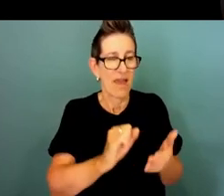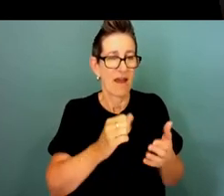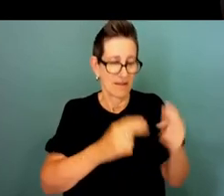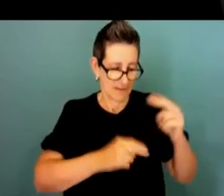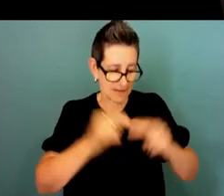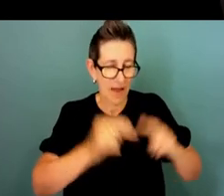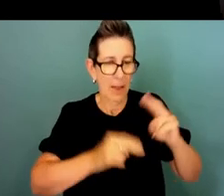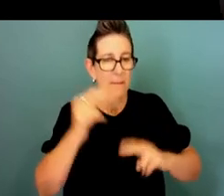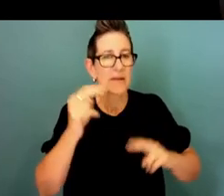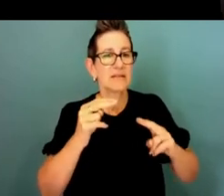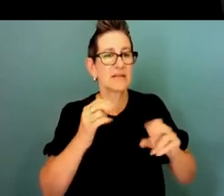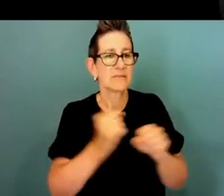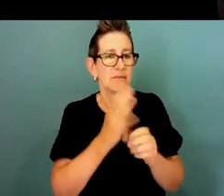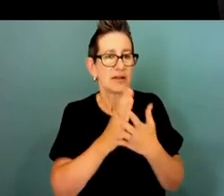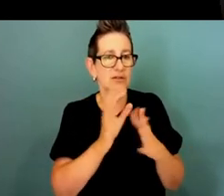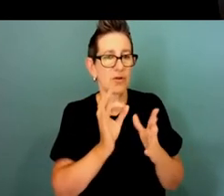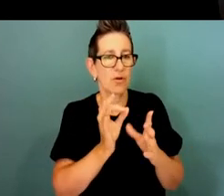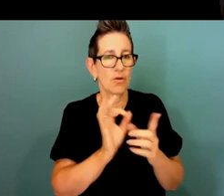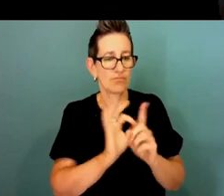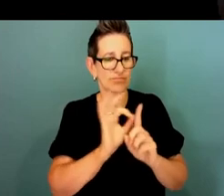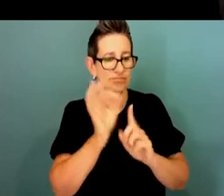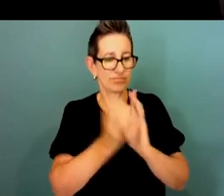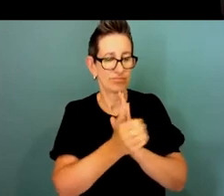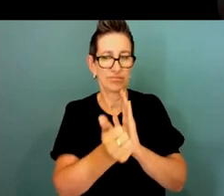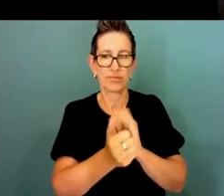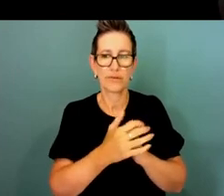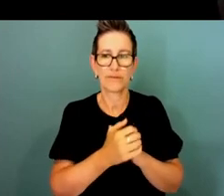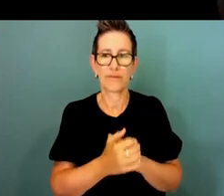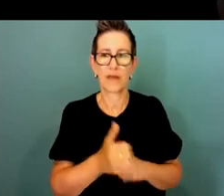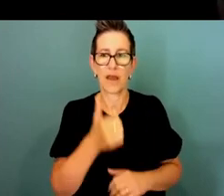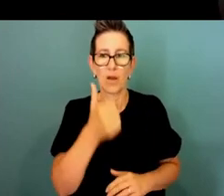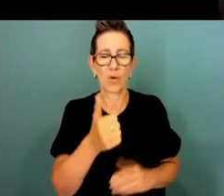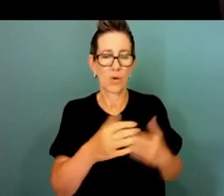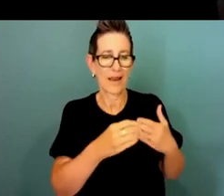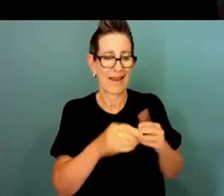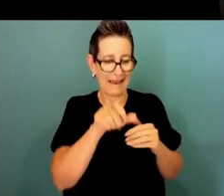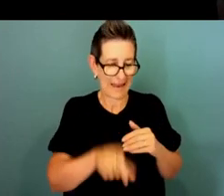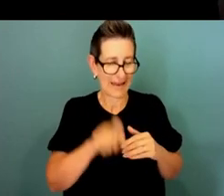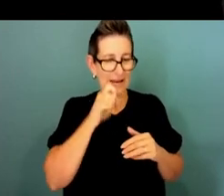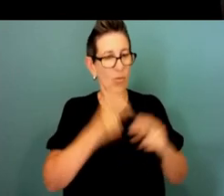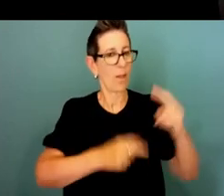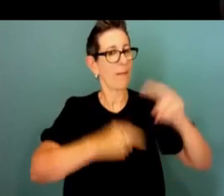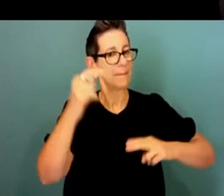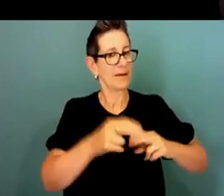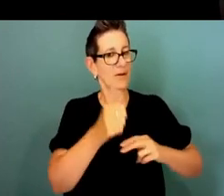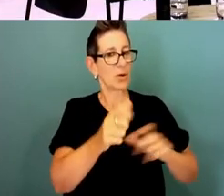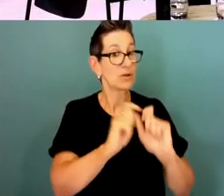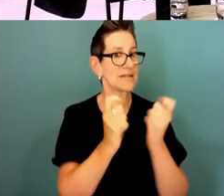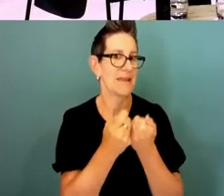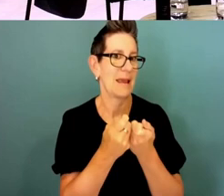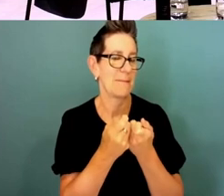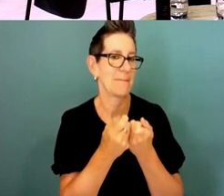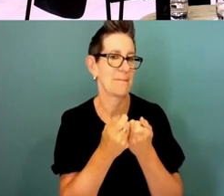continuous learning but my sense is good leaders build very good teams and building the team around you is fundamental thank you